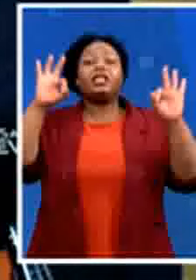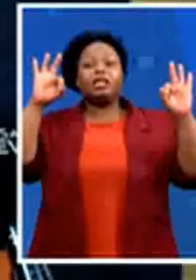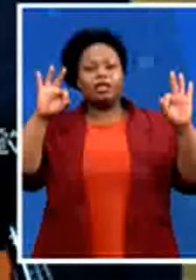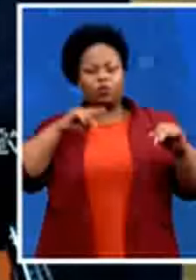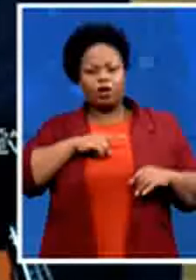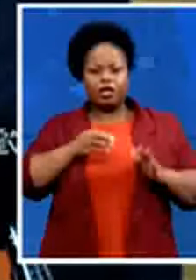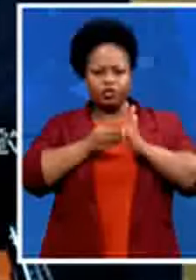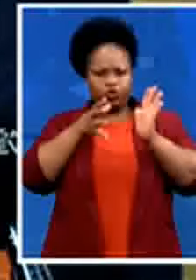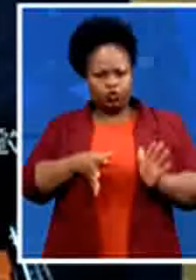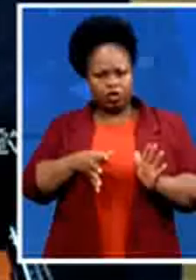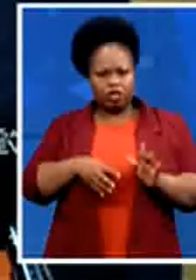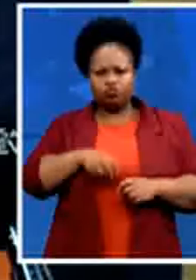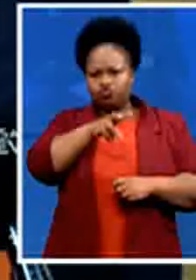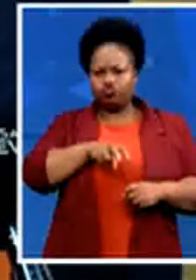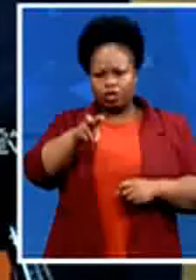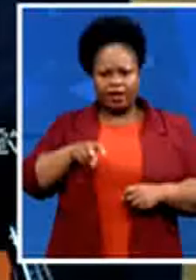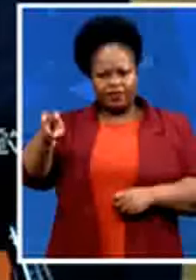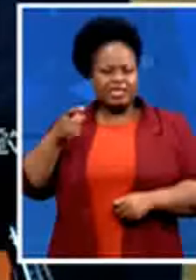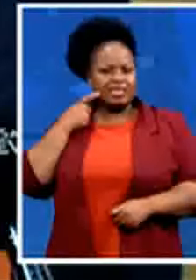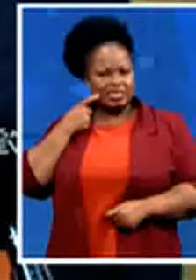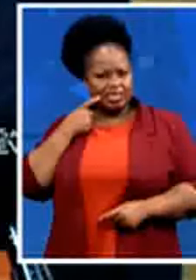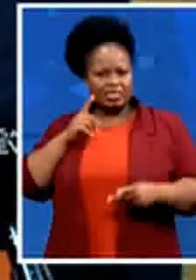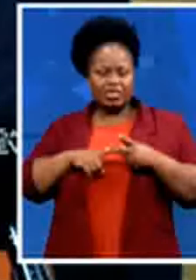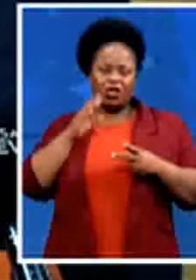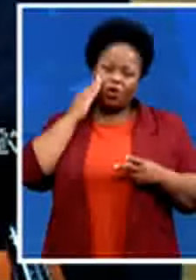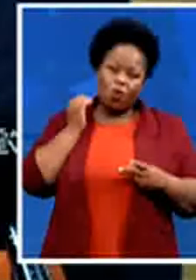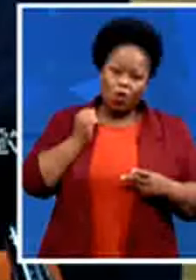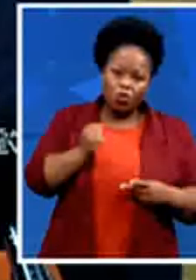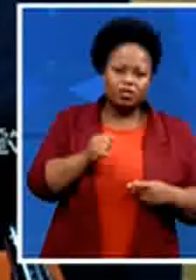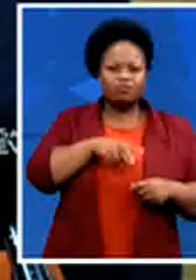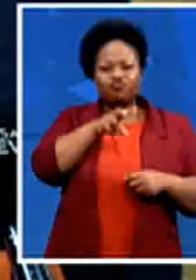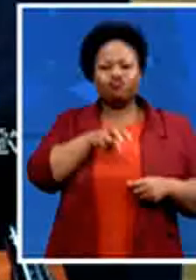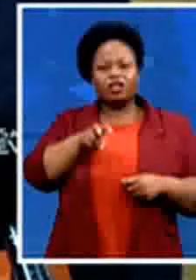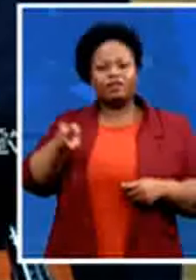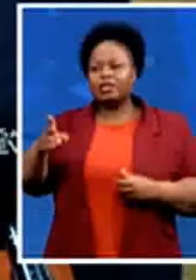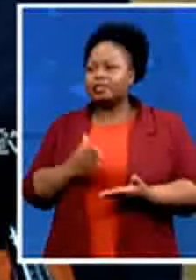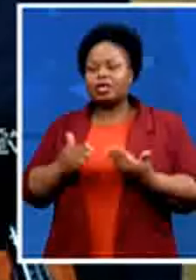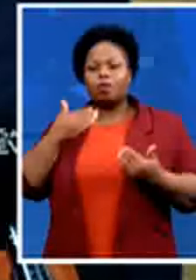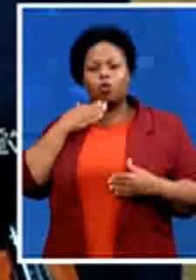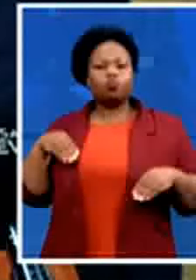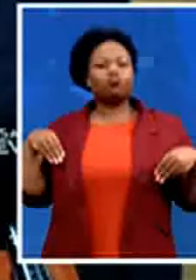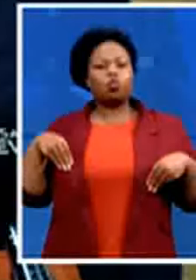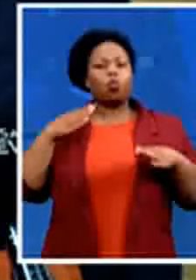people can move around and job seekers that are unemployed can go for job job interviews